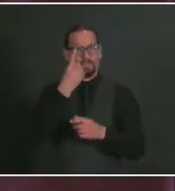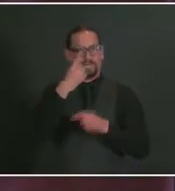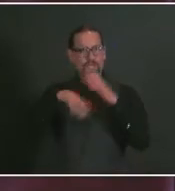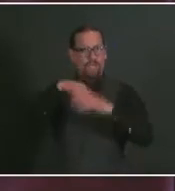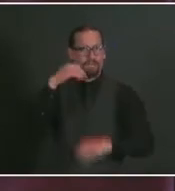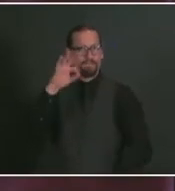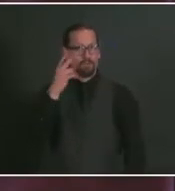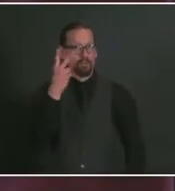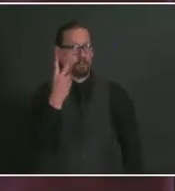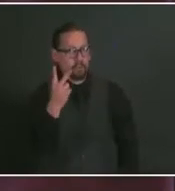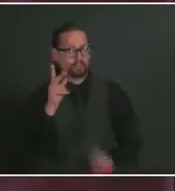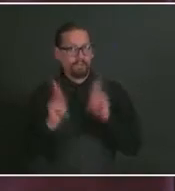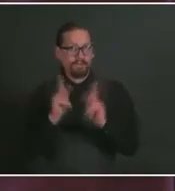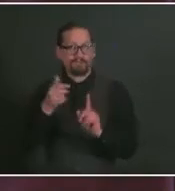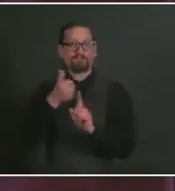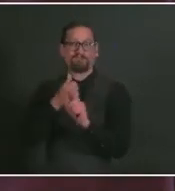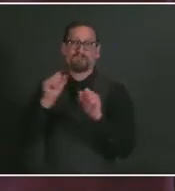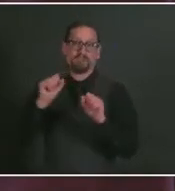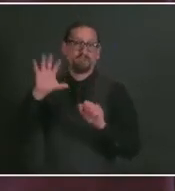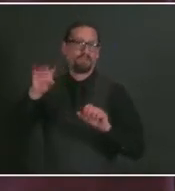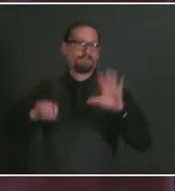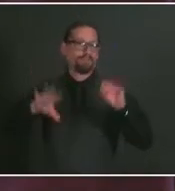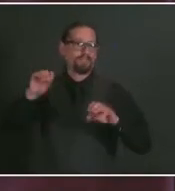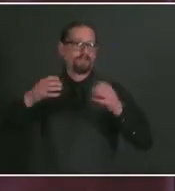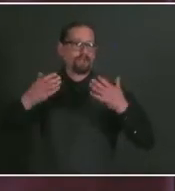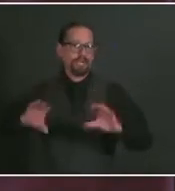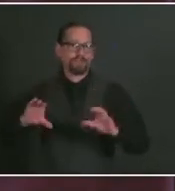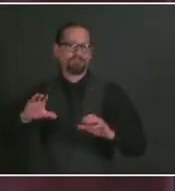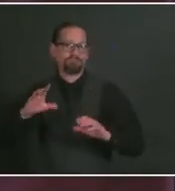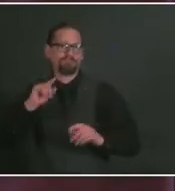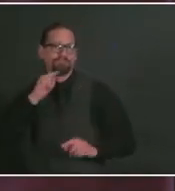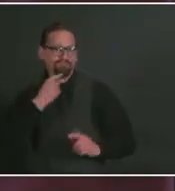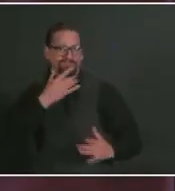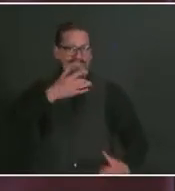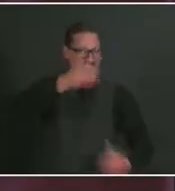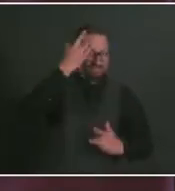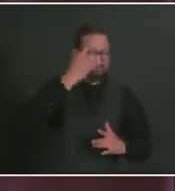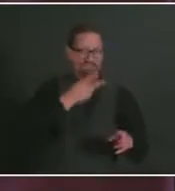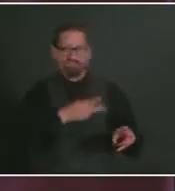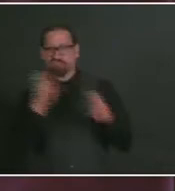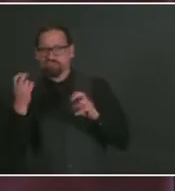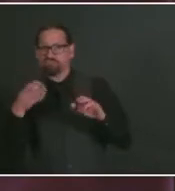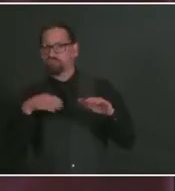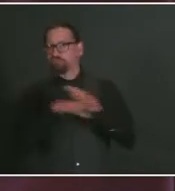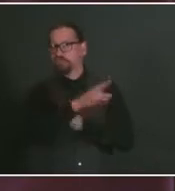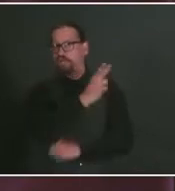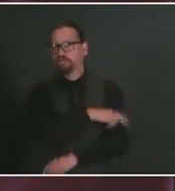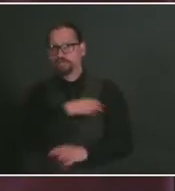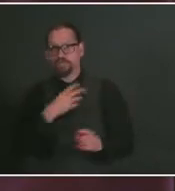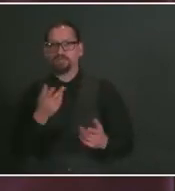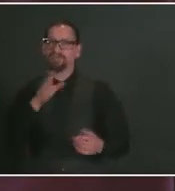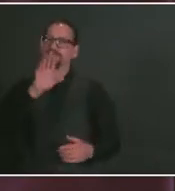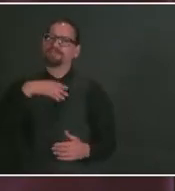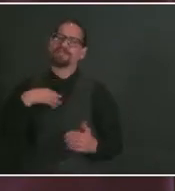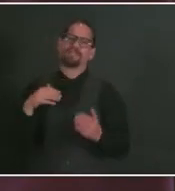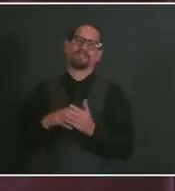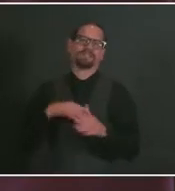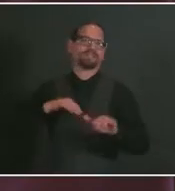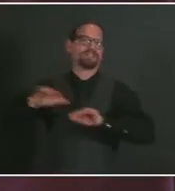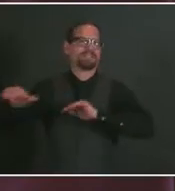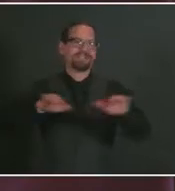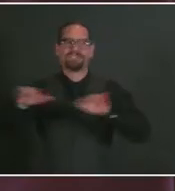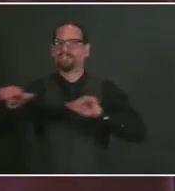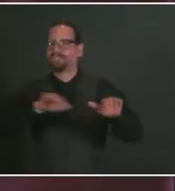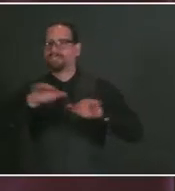after getting COVID-19. So if you're an older adult who has not been vaccinated, please, please, please consider getting vaccinated